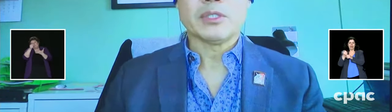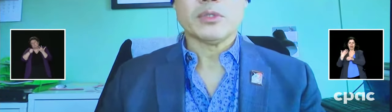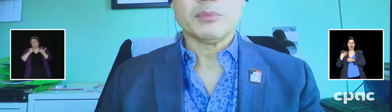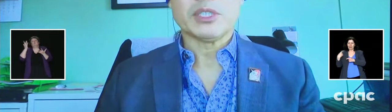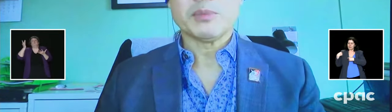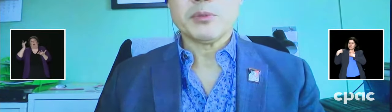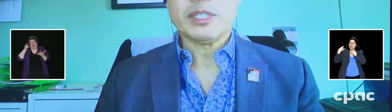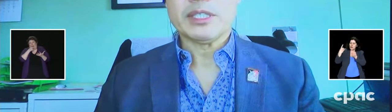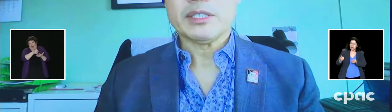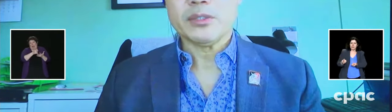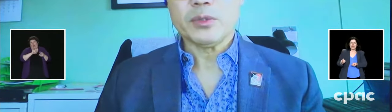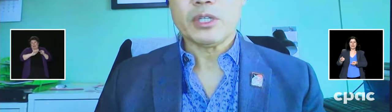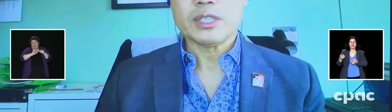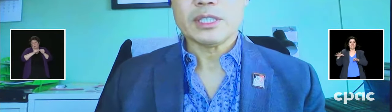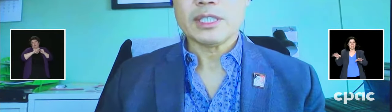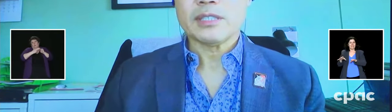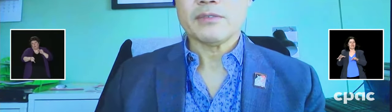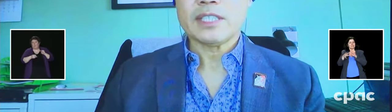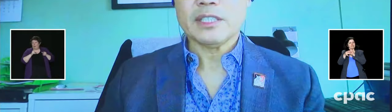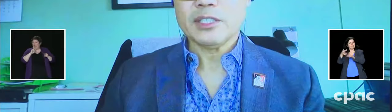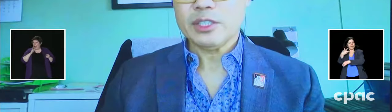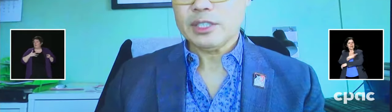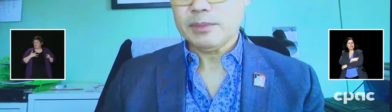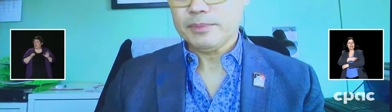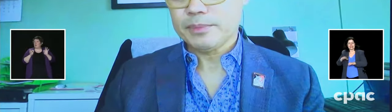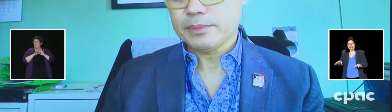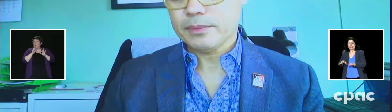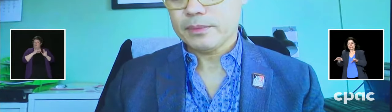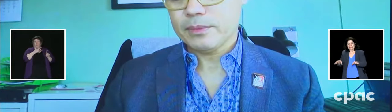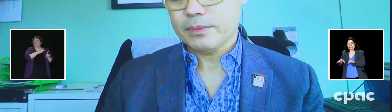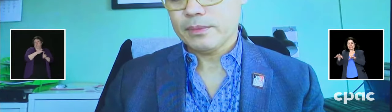but it certainly must be related to our success of vaccination.